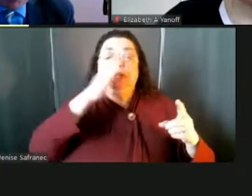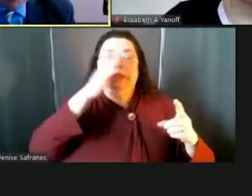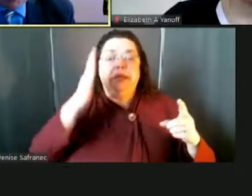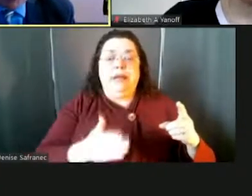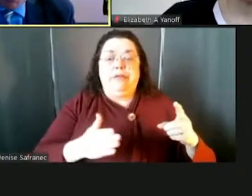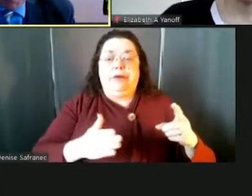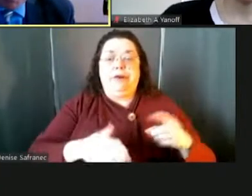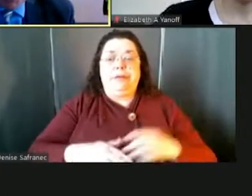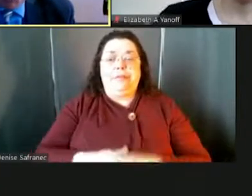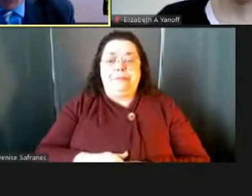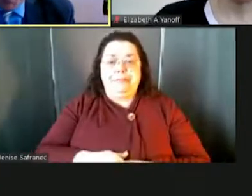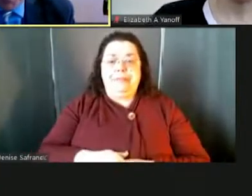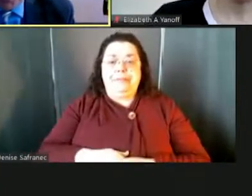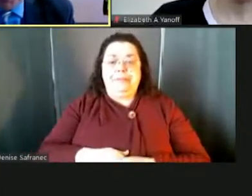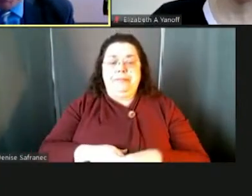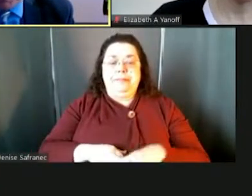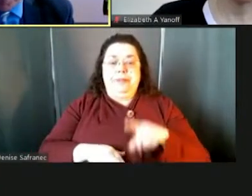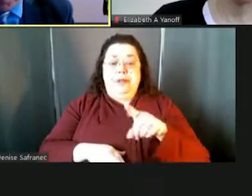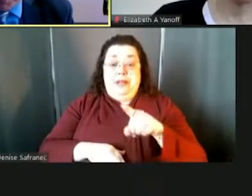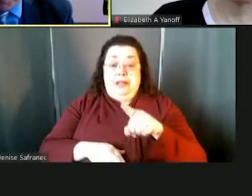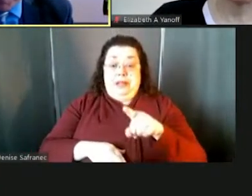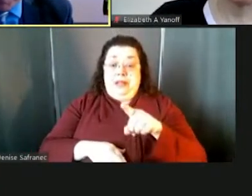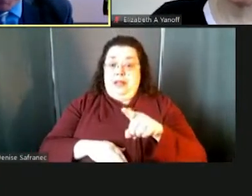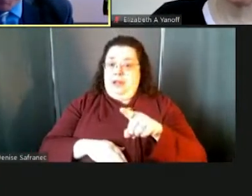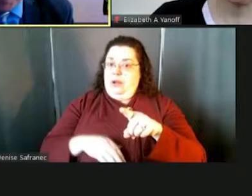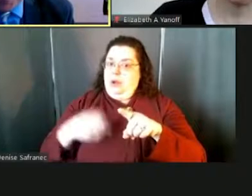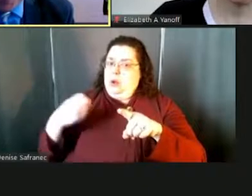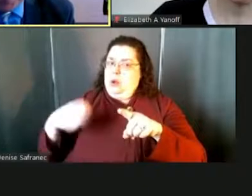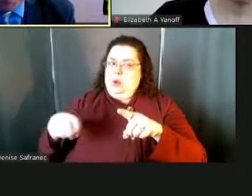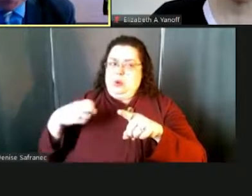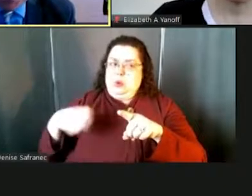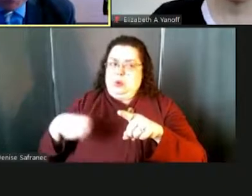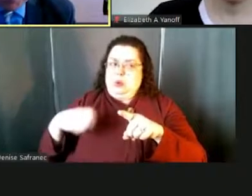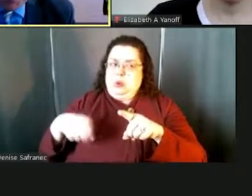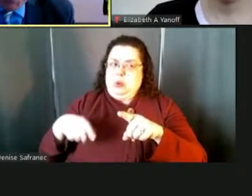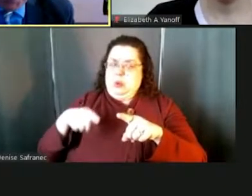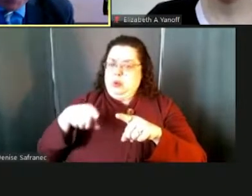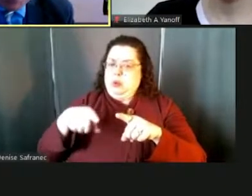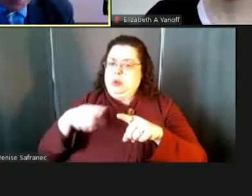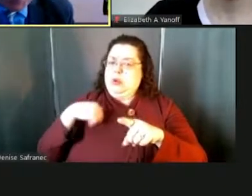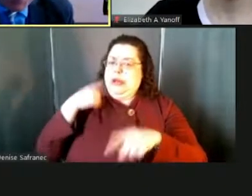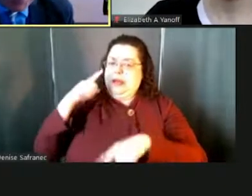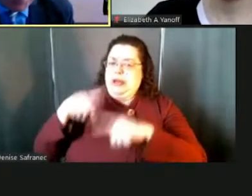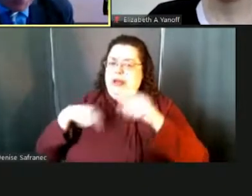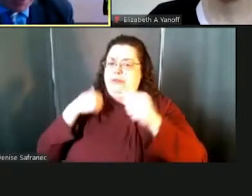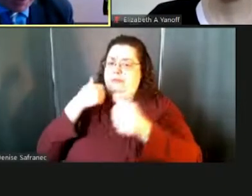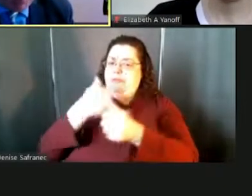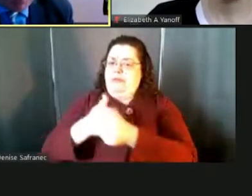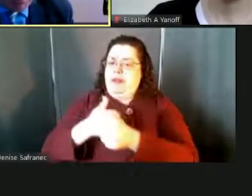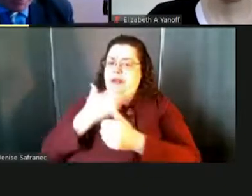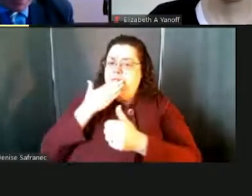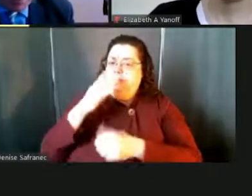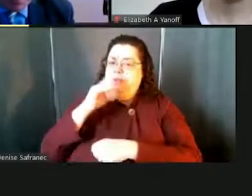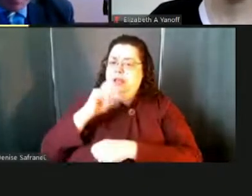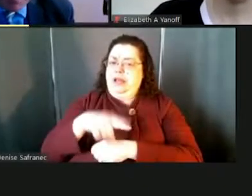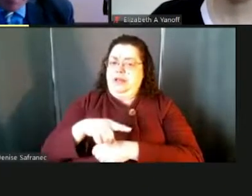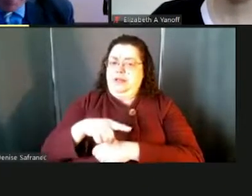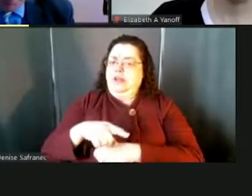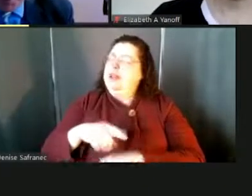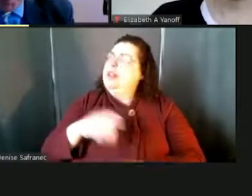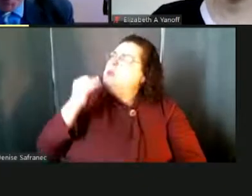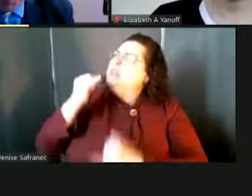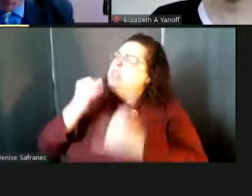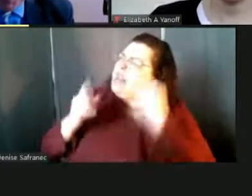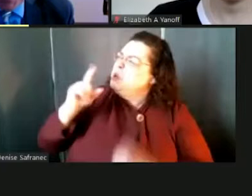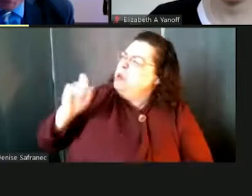I would say that John's answer was a hard answer to follow because I was going to say many of the things that he already said. You did that to me last question.